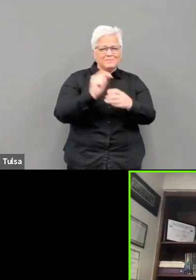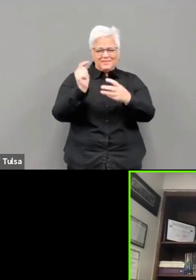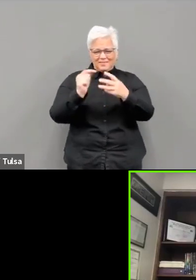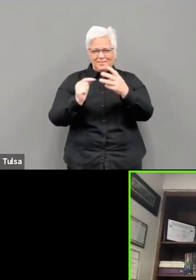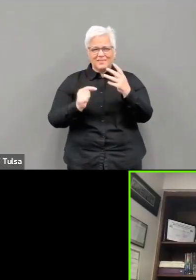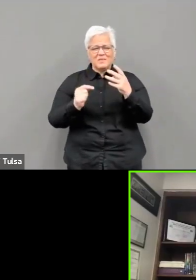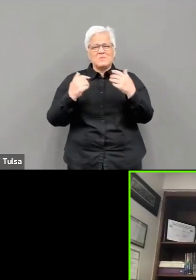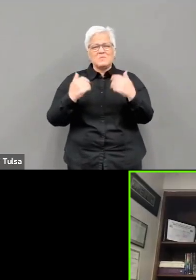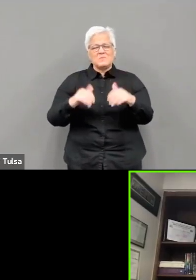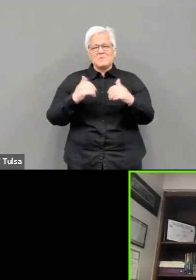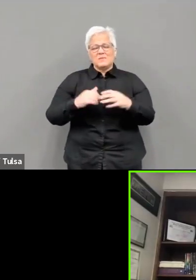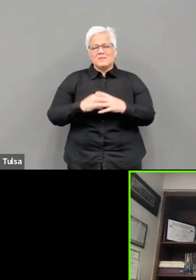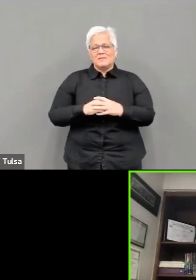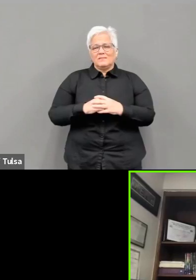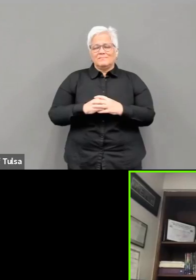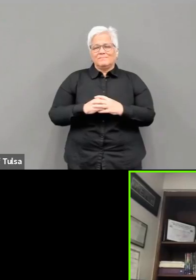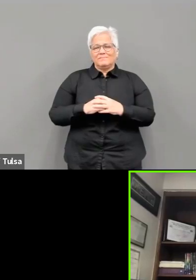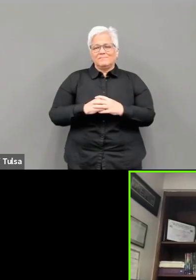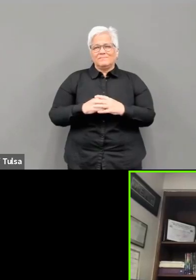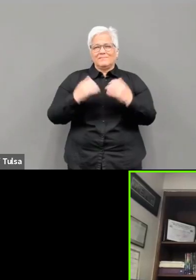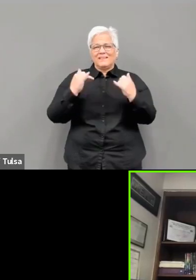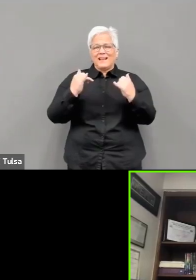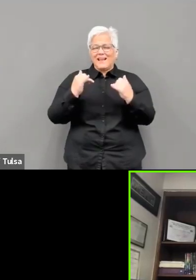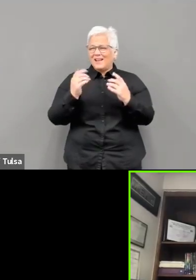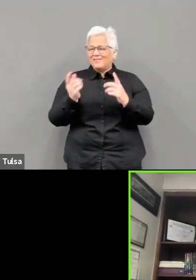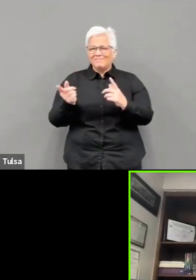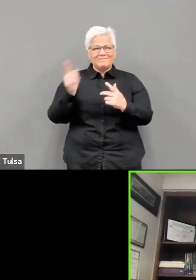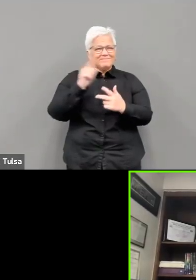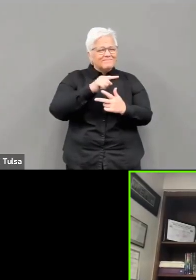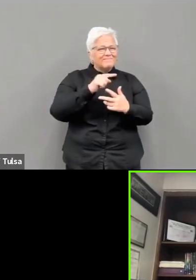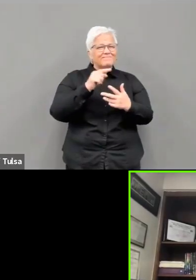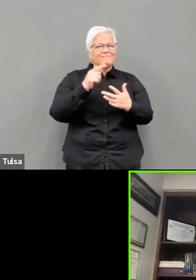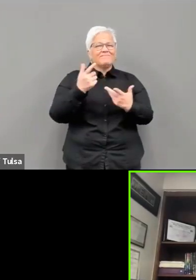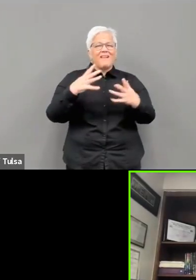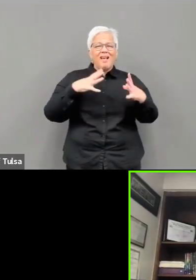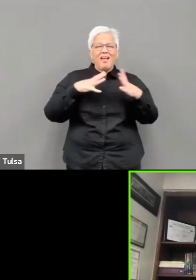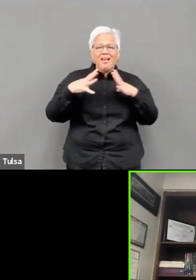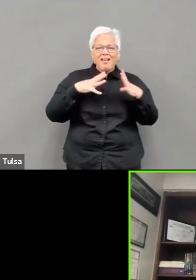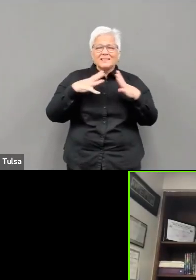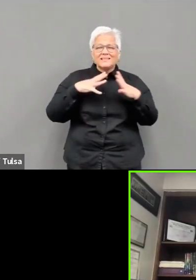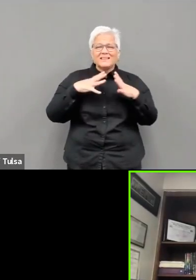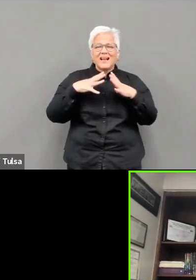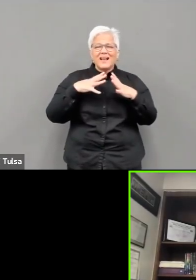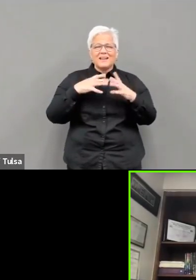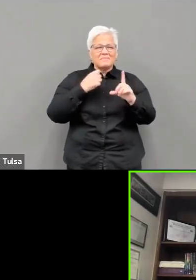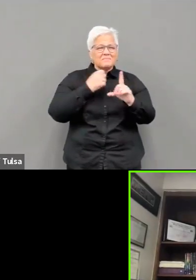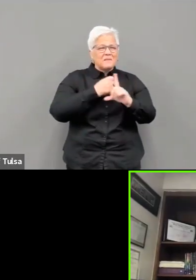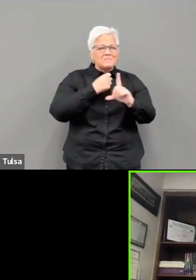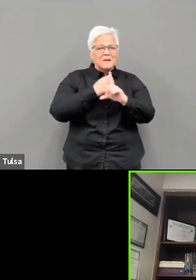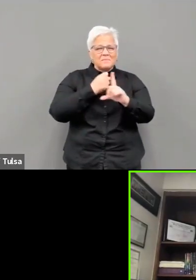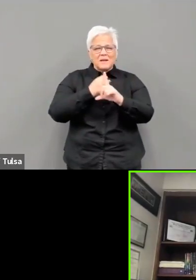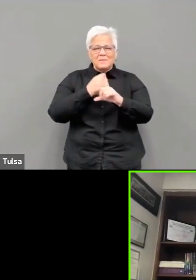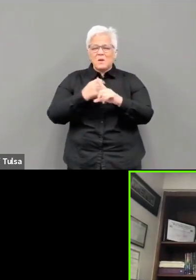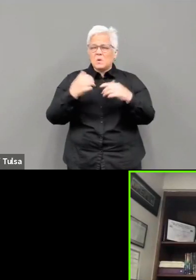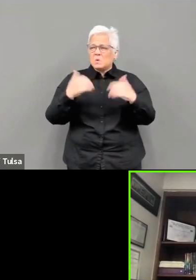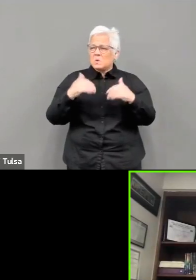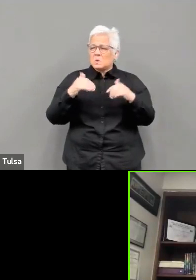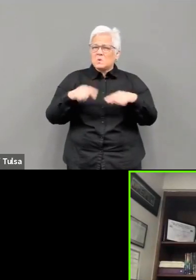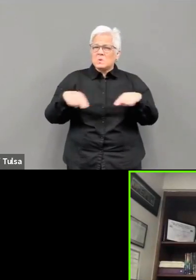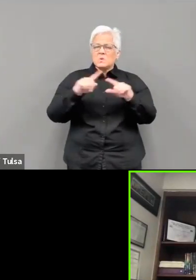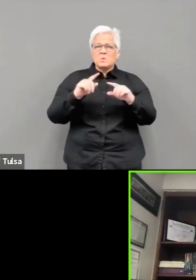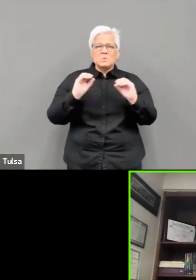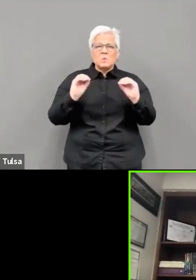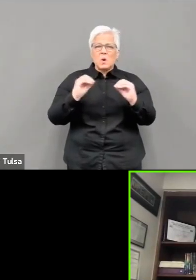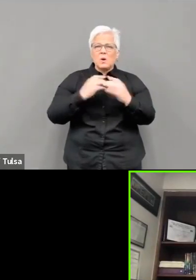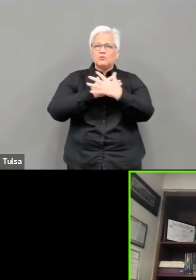or distanced from those we really needed to hug. The masks we wear cannot mask